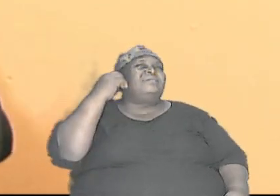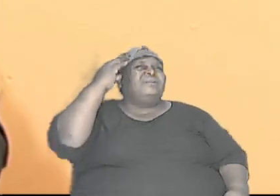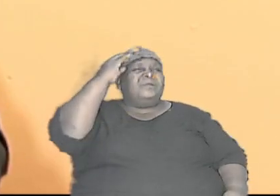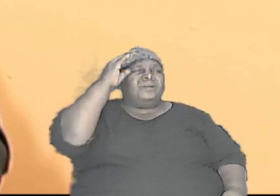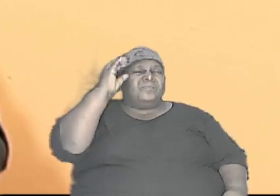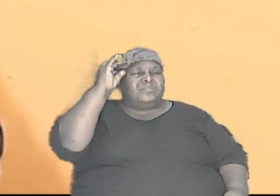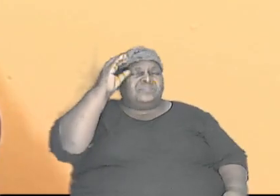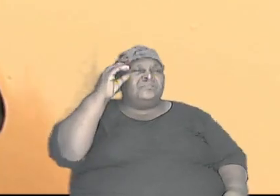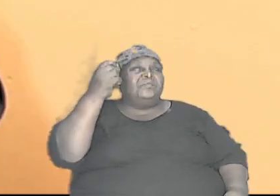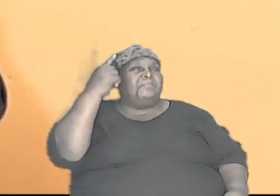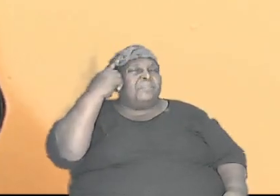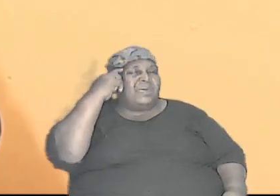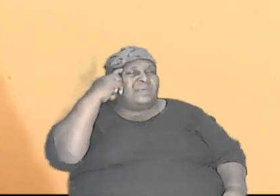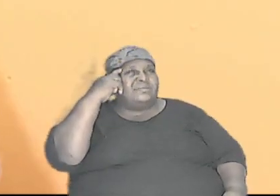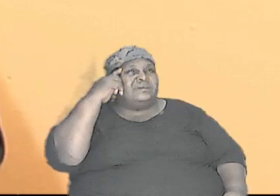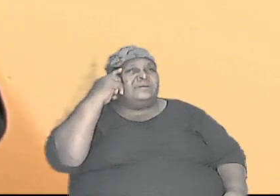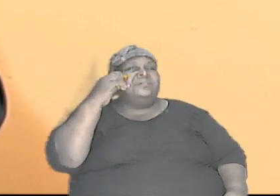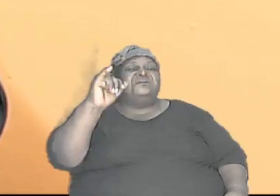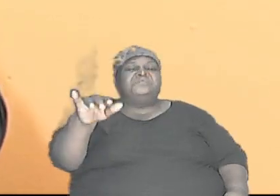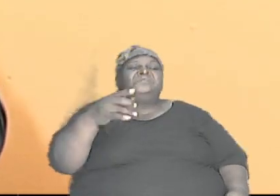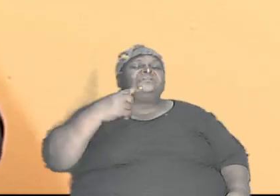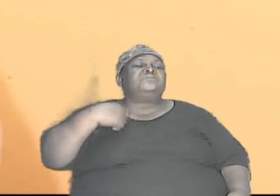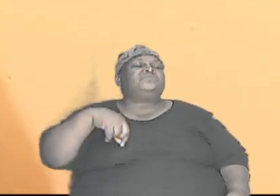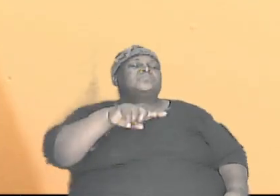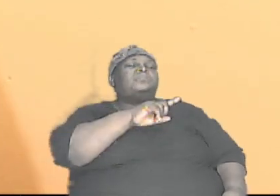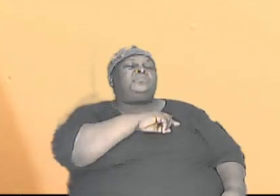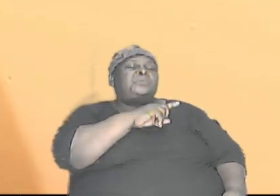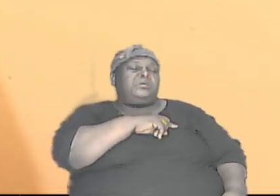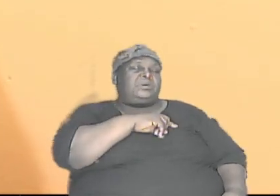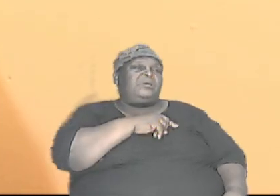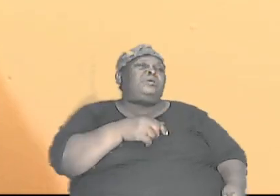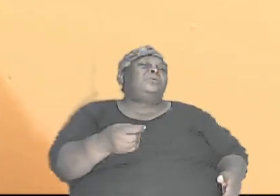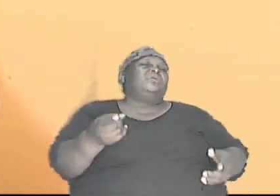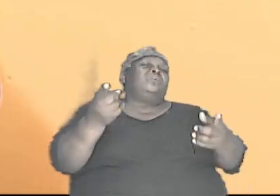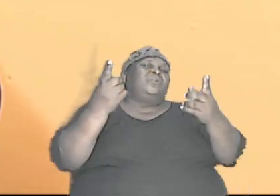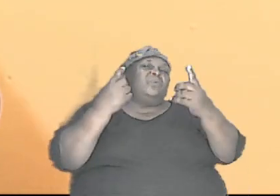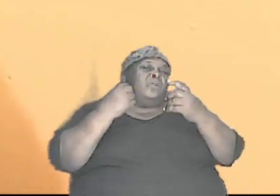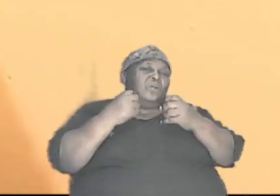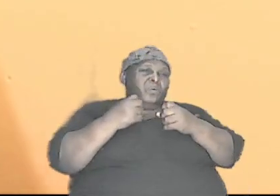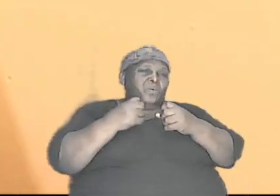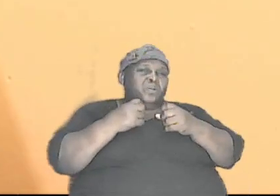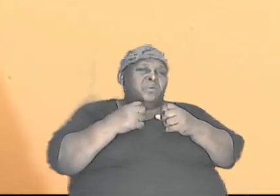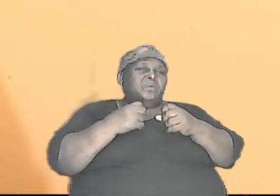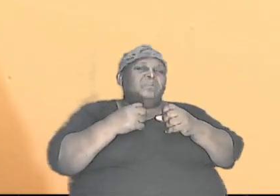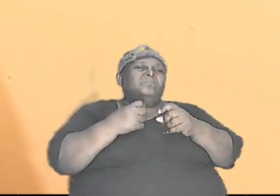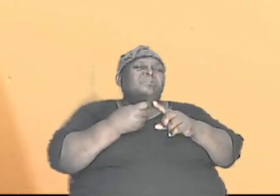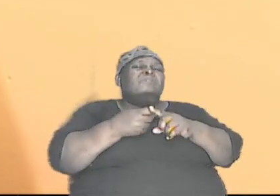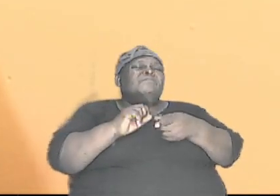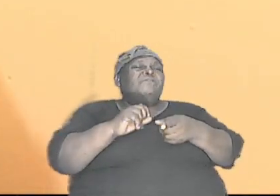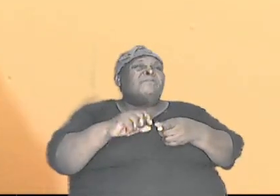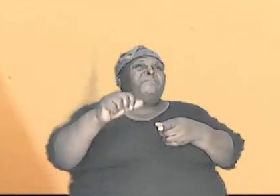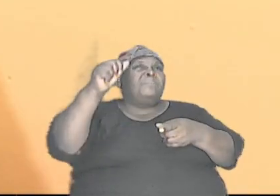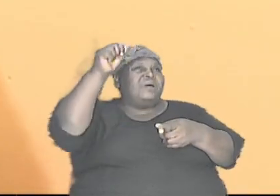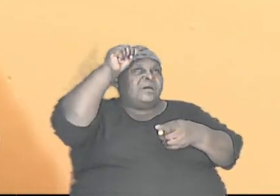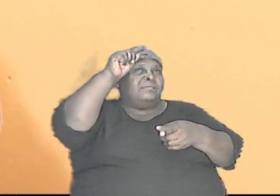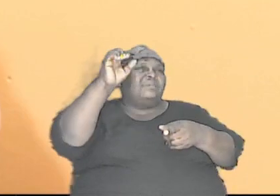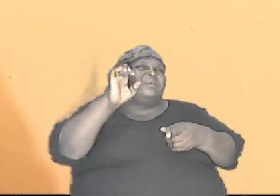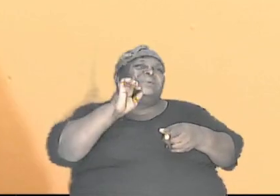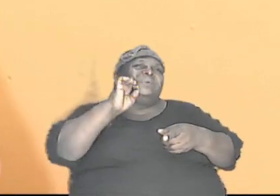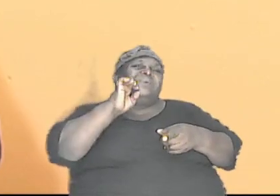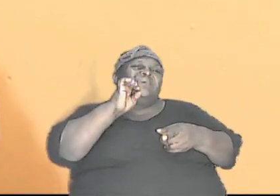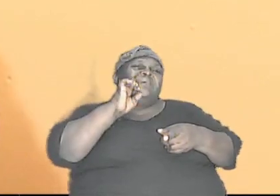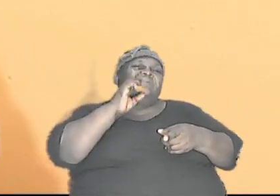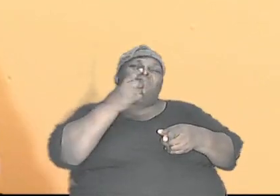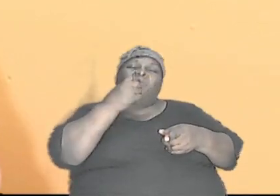mindset that we originate from Adam and Eve whom